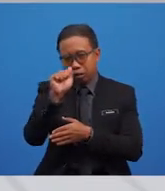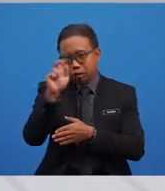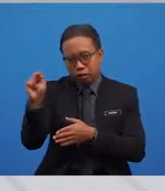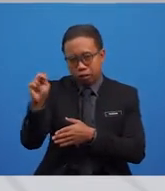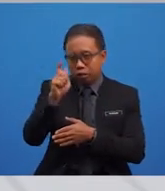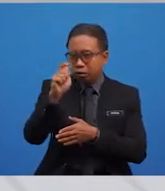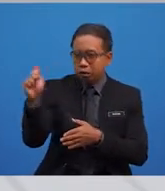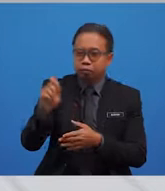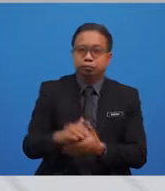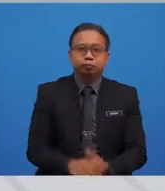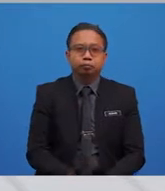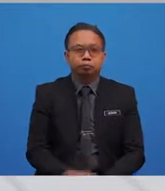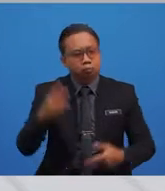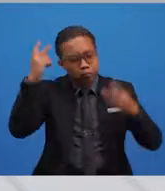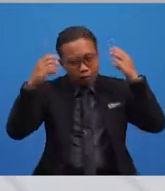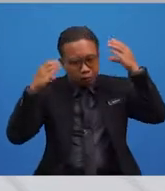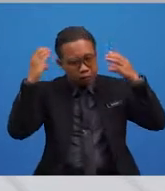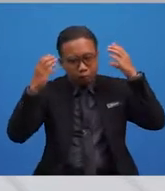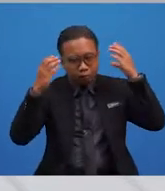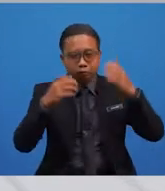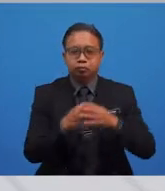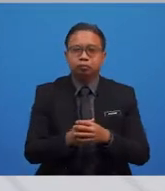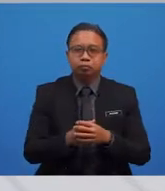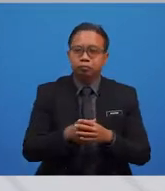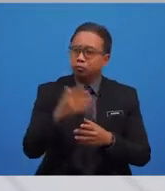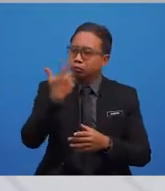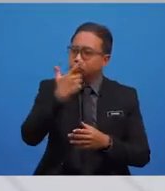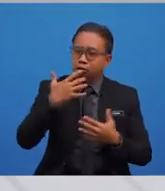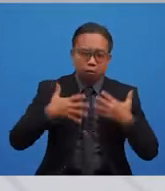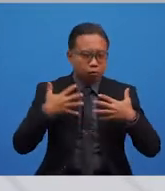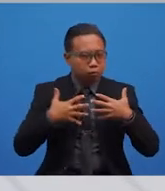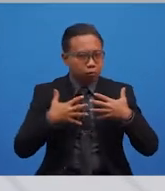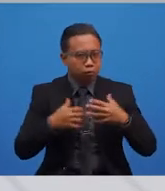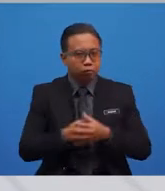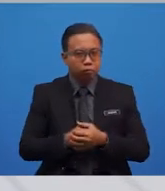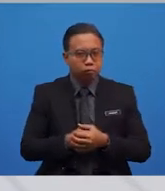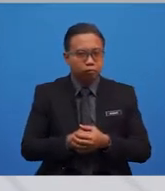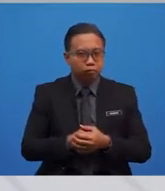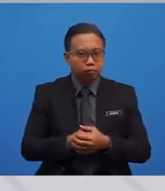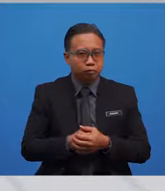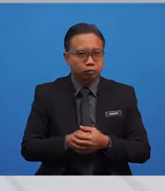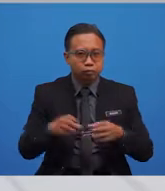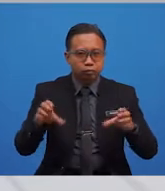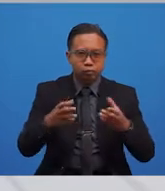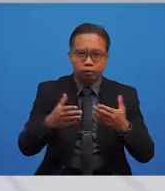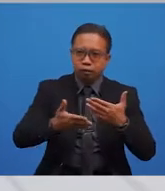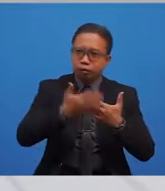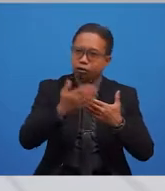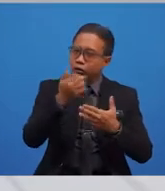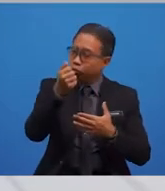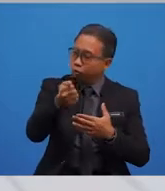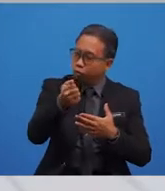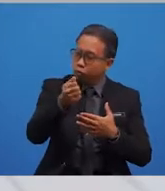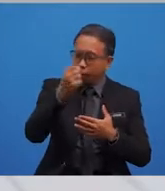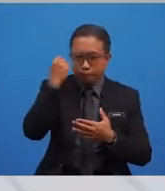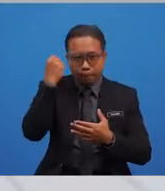you confusion. But, have no fear. Yes, it is true. Yes, To make it easier for you to